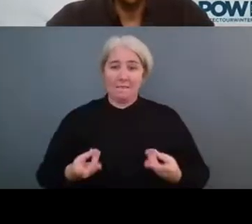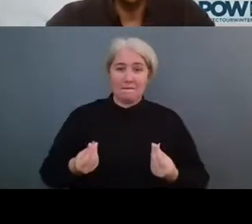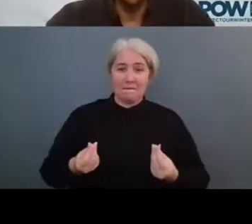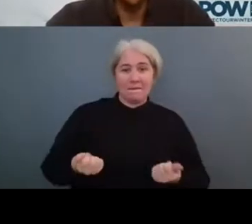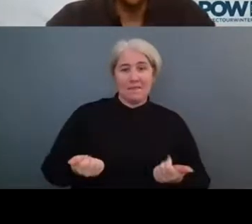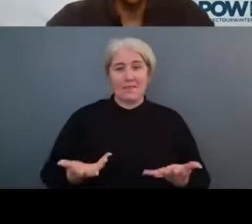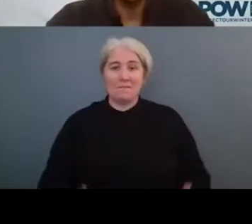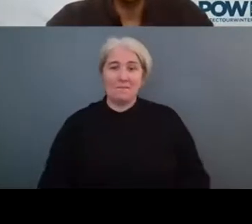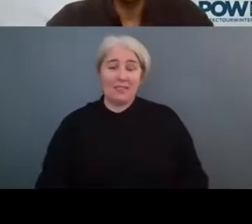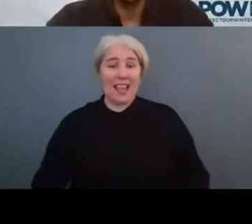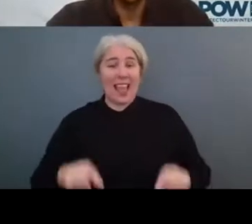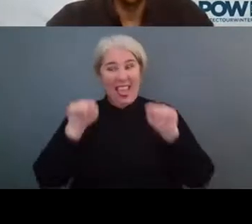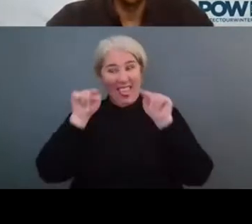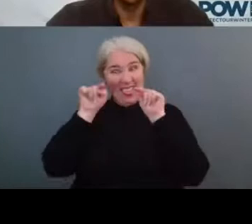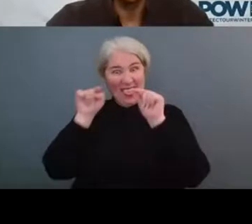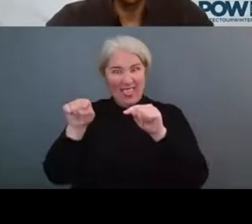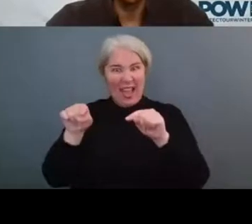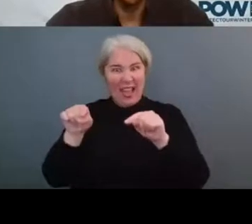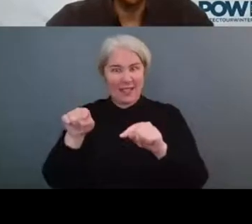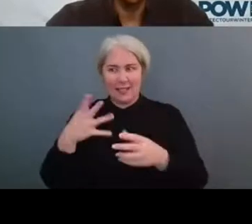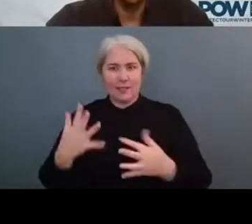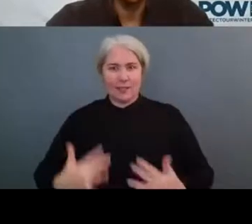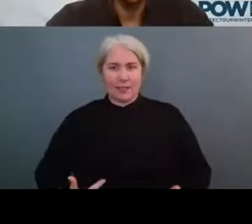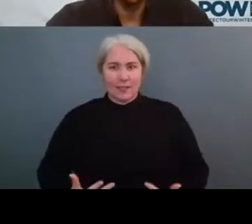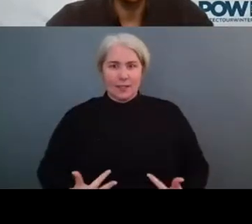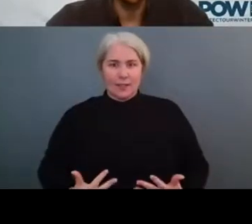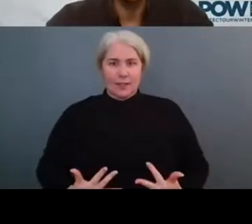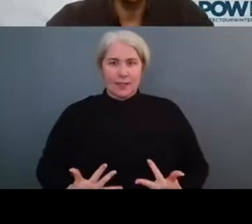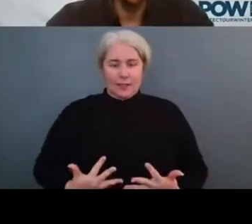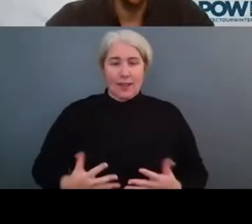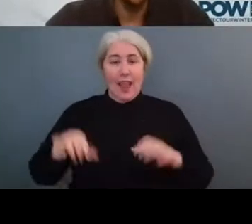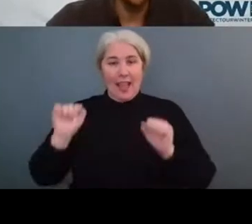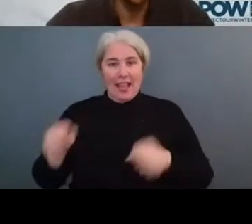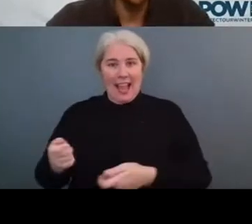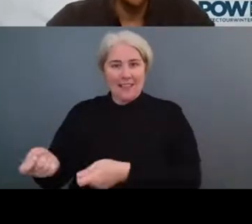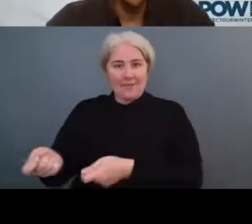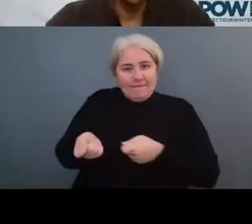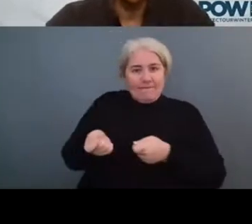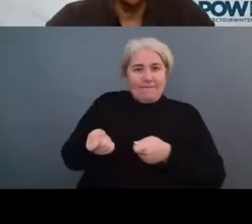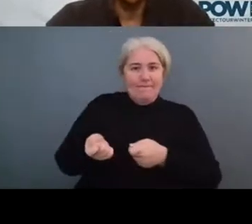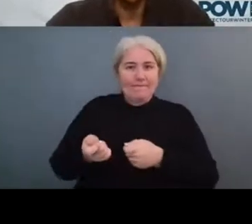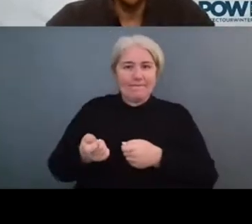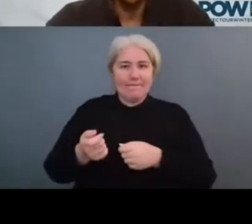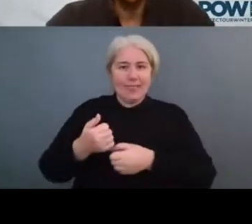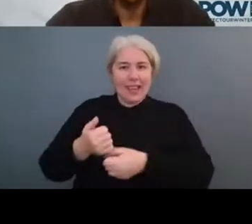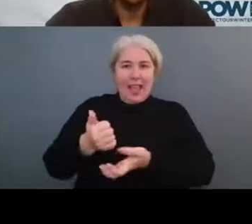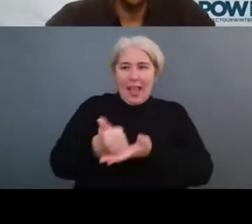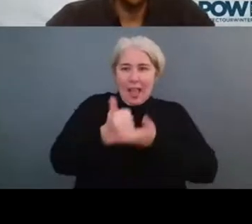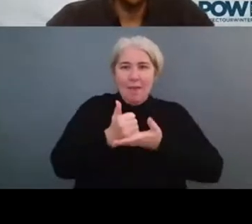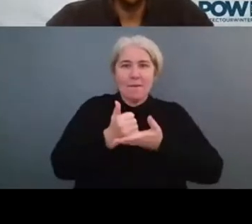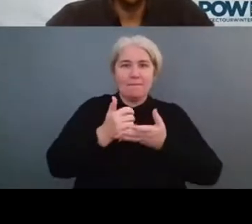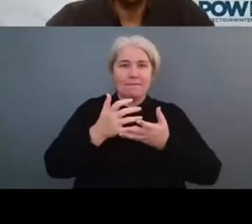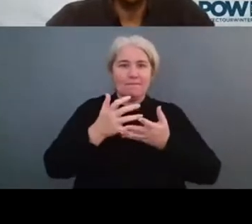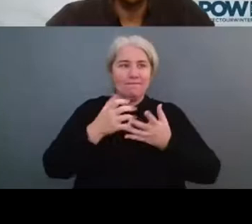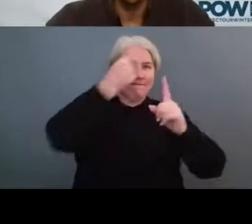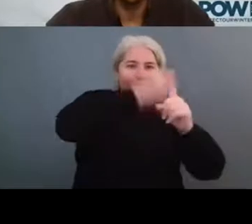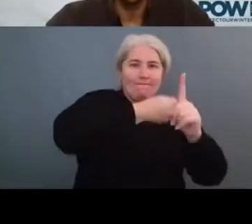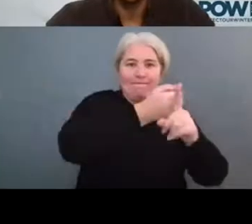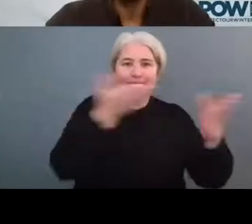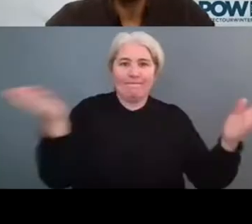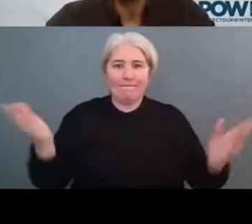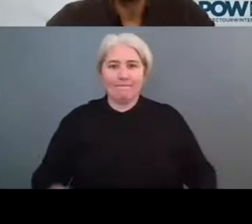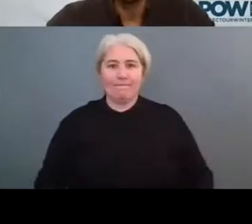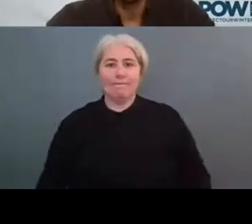that into the necessary policy changes that we need? So at Protect Our Winters, what we do really is we work in three different